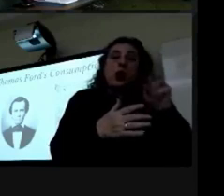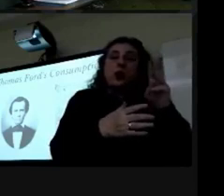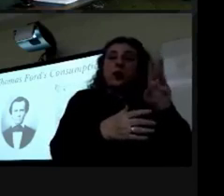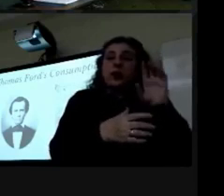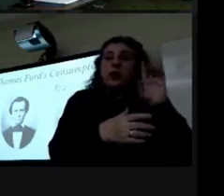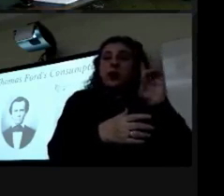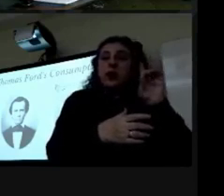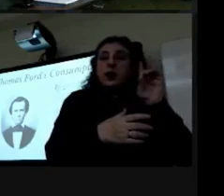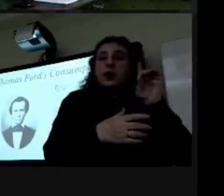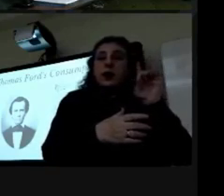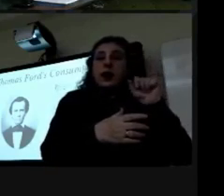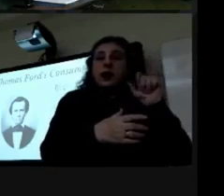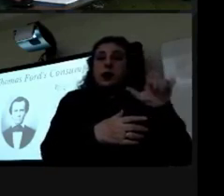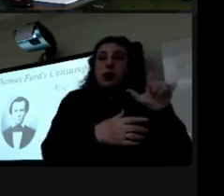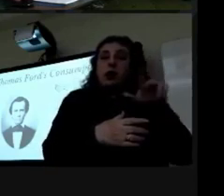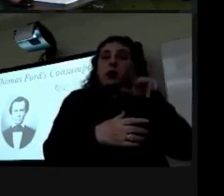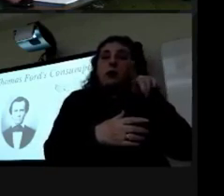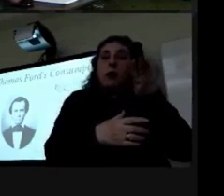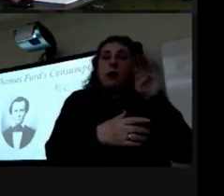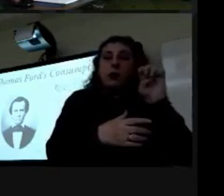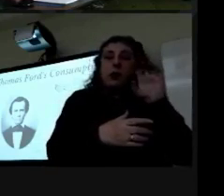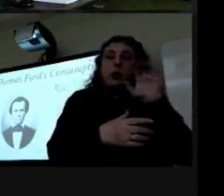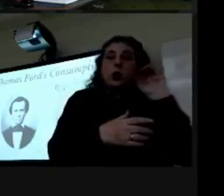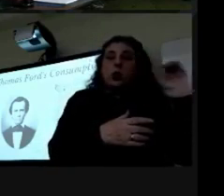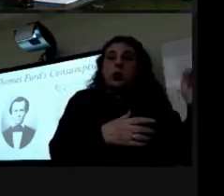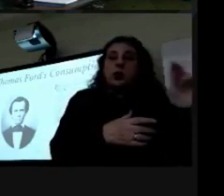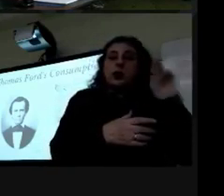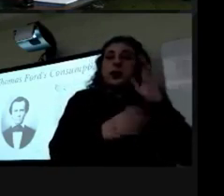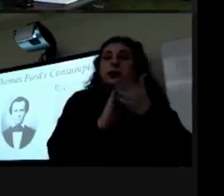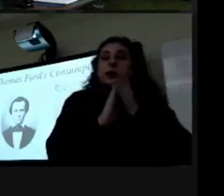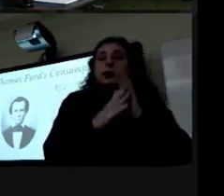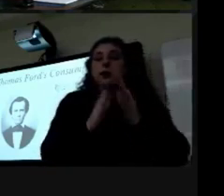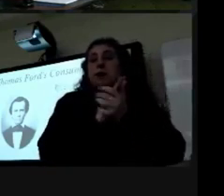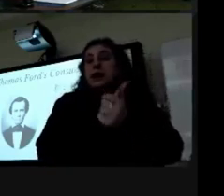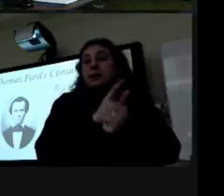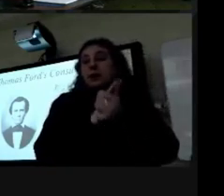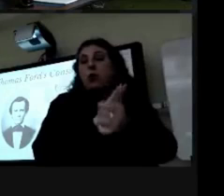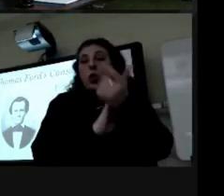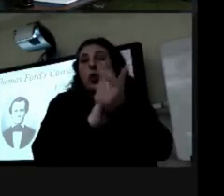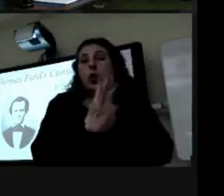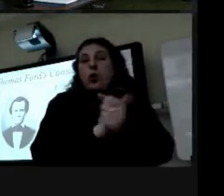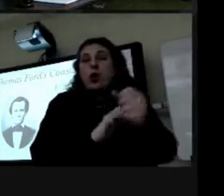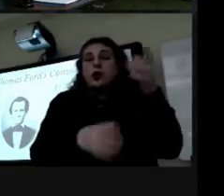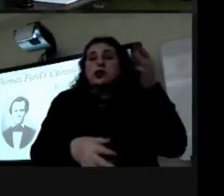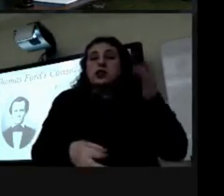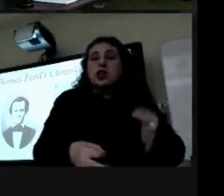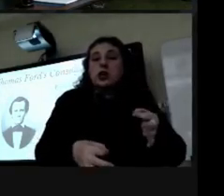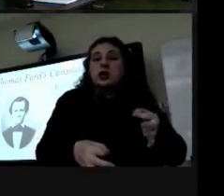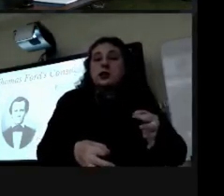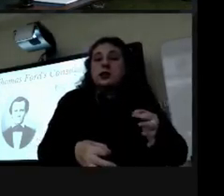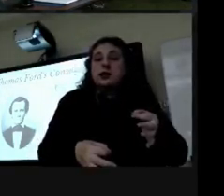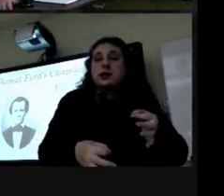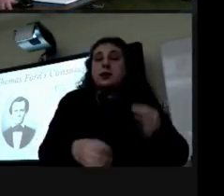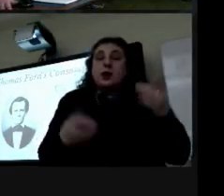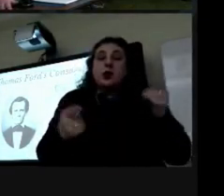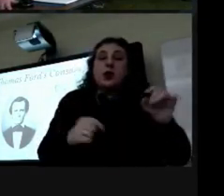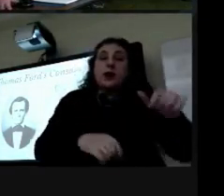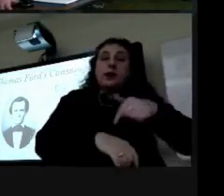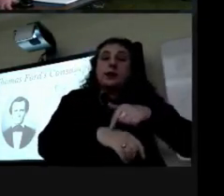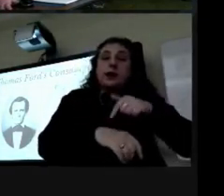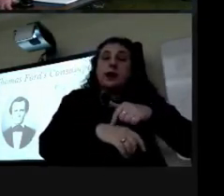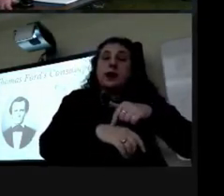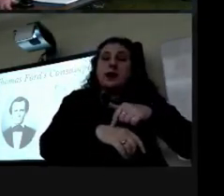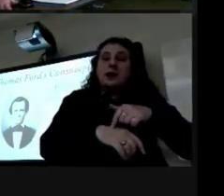and he became a very capable lawyer and judge so during that time though